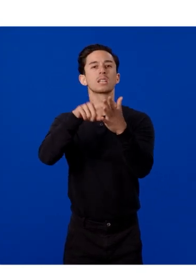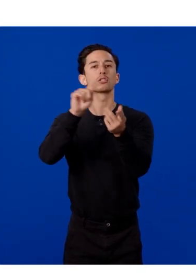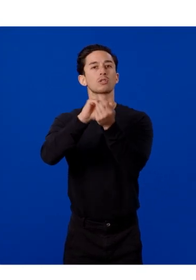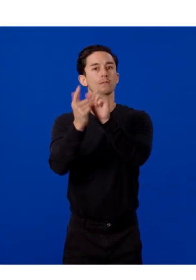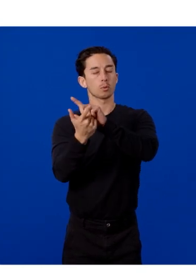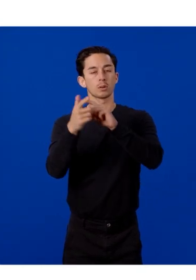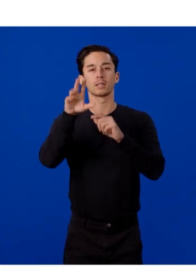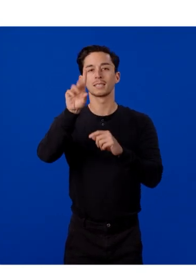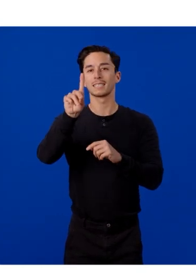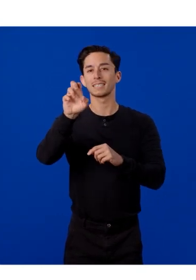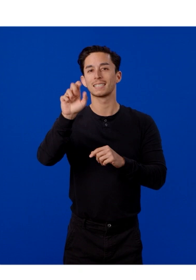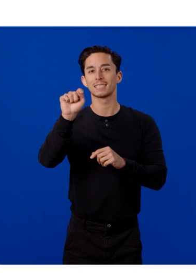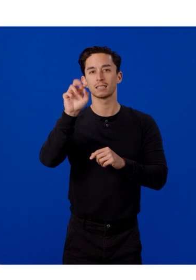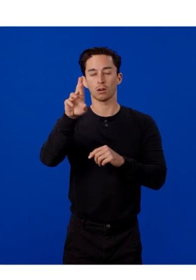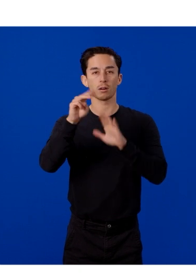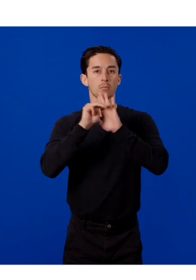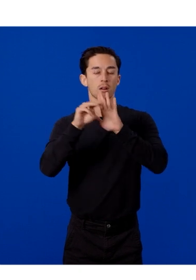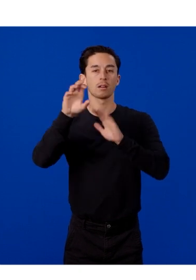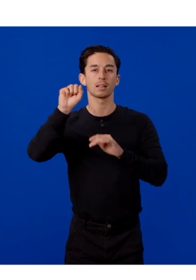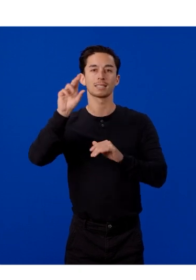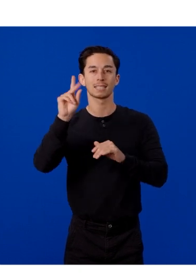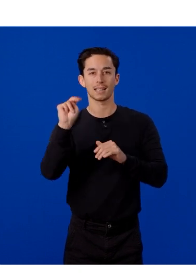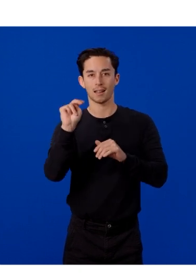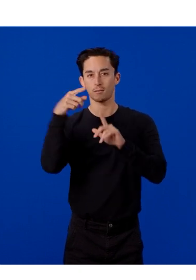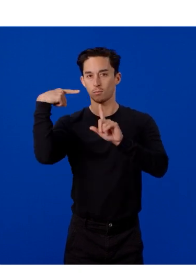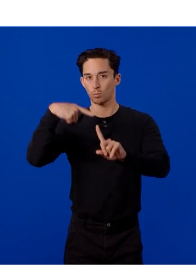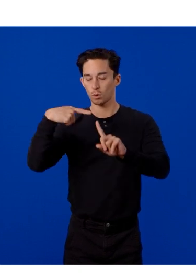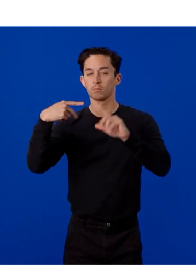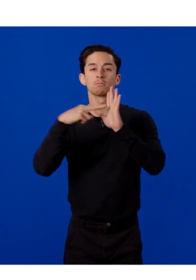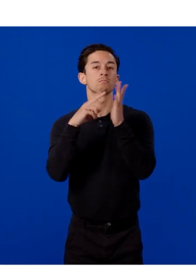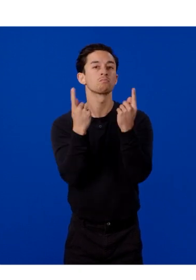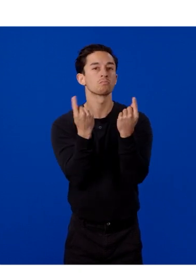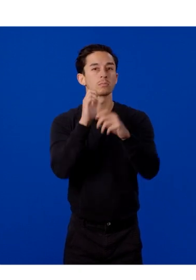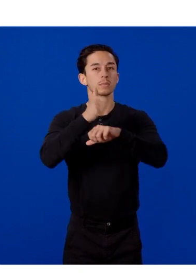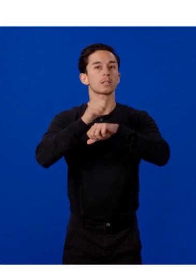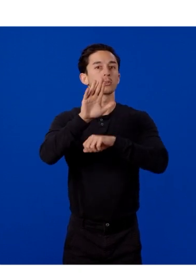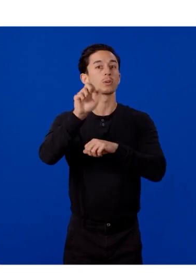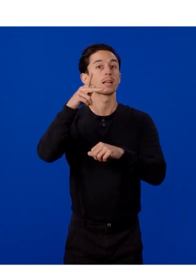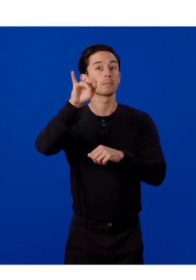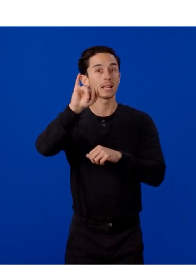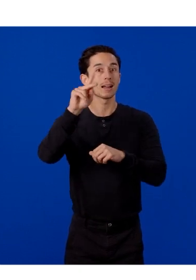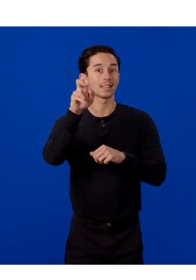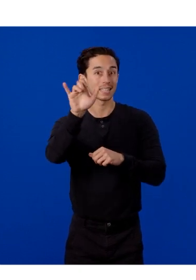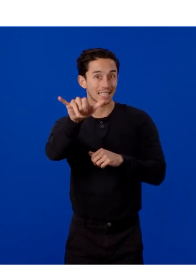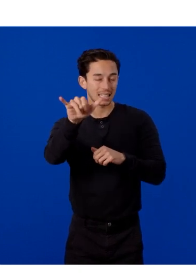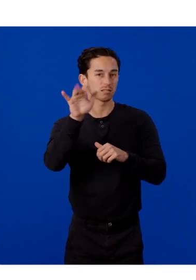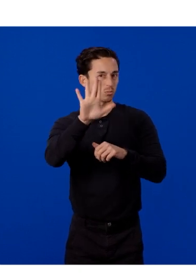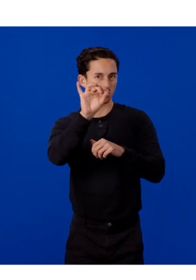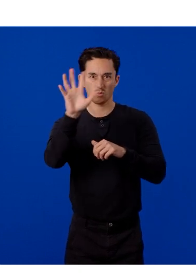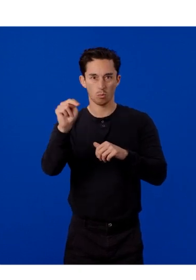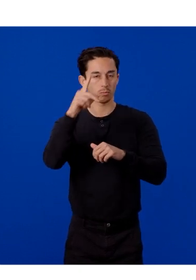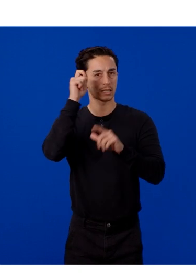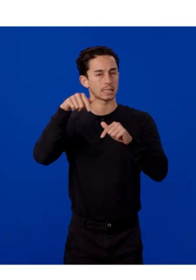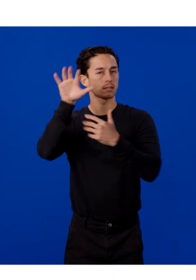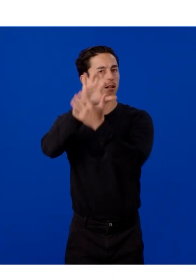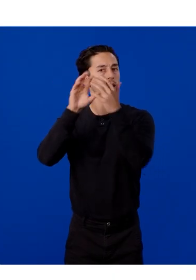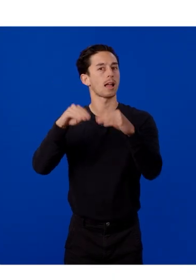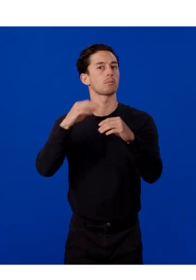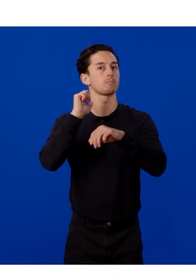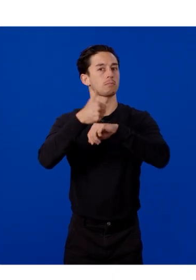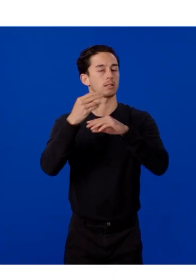DETR model as the endpoint. All you need to do is to set your own API key because this is a cloud-based provider.